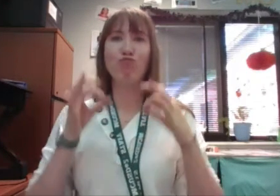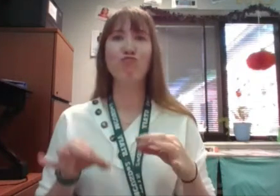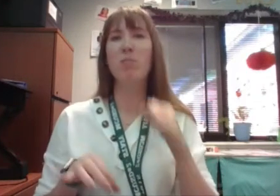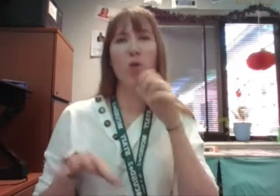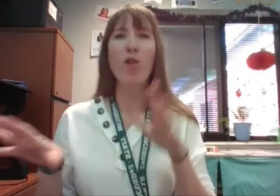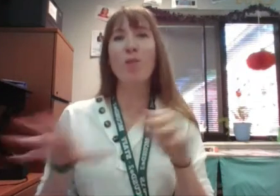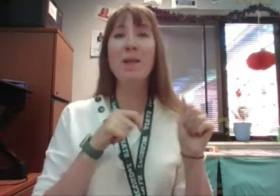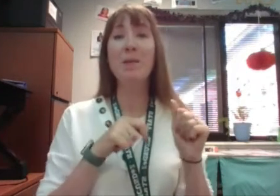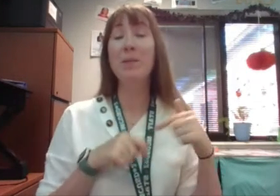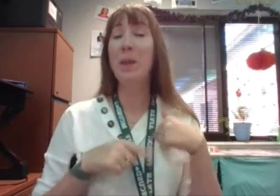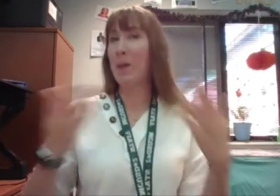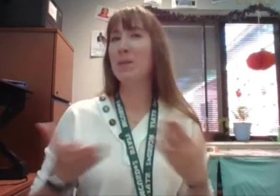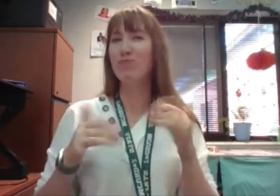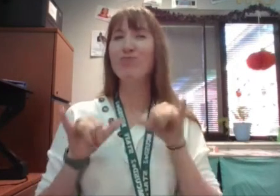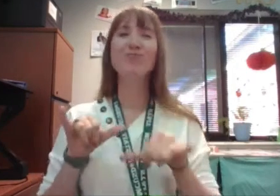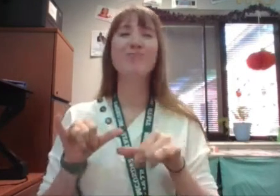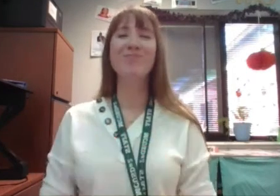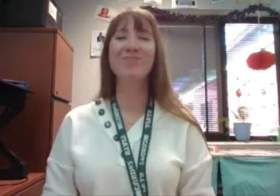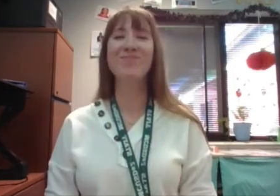So, here I am.